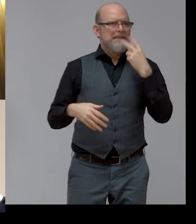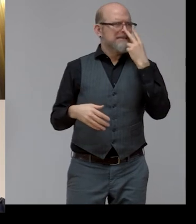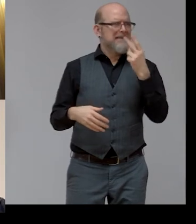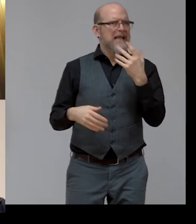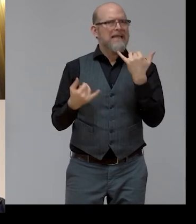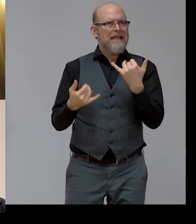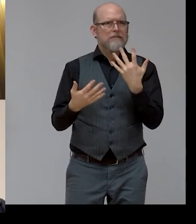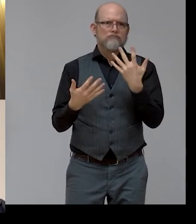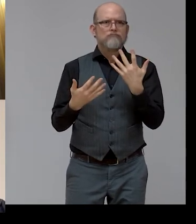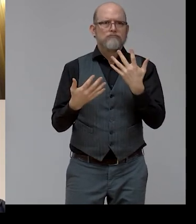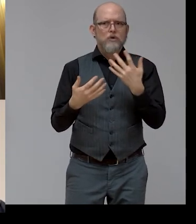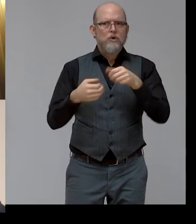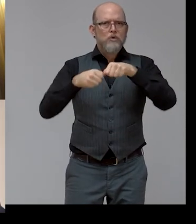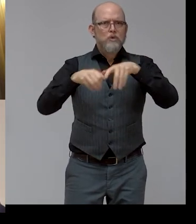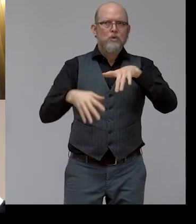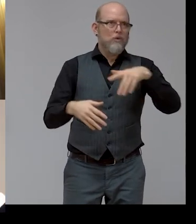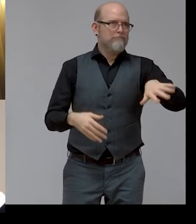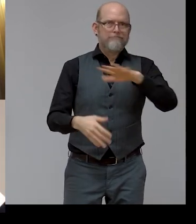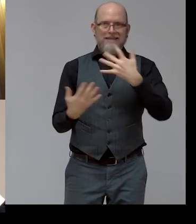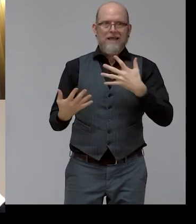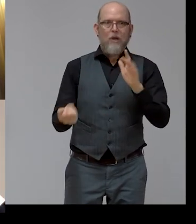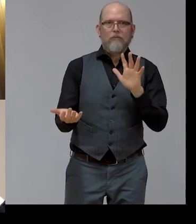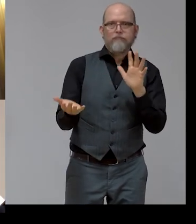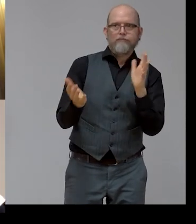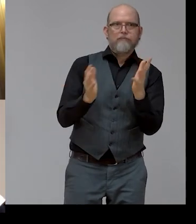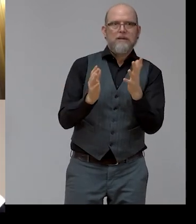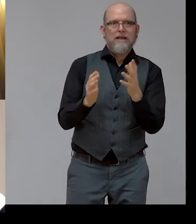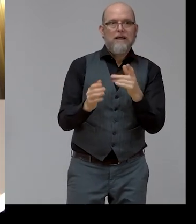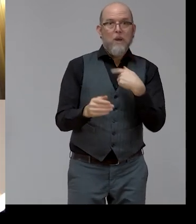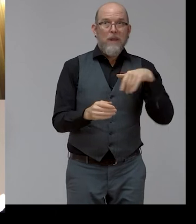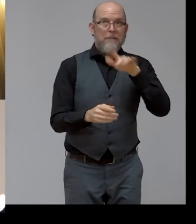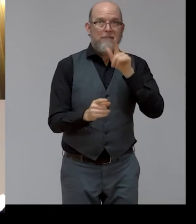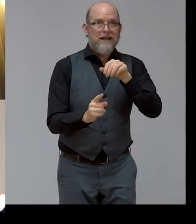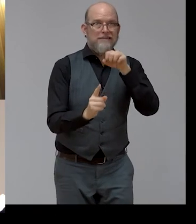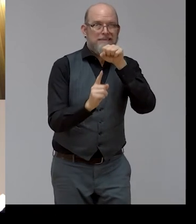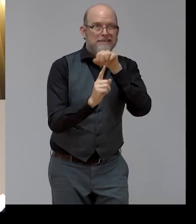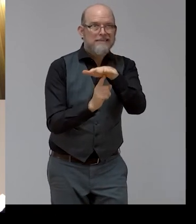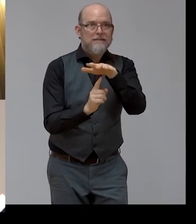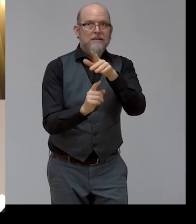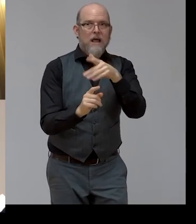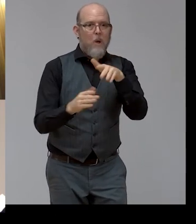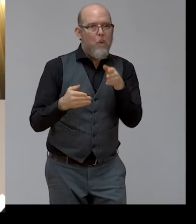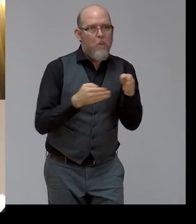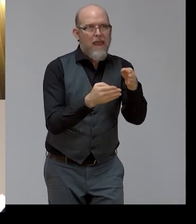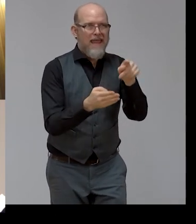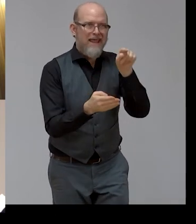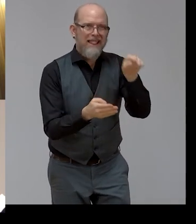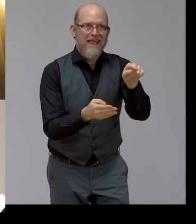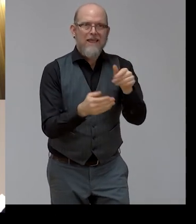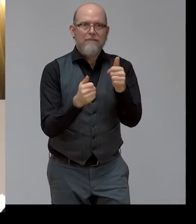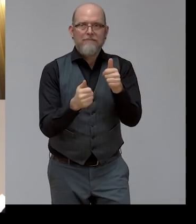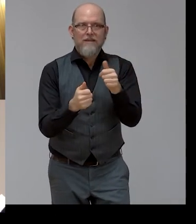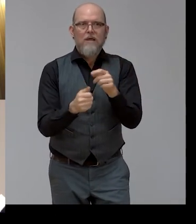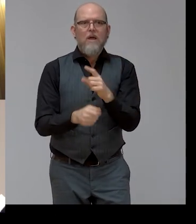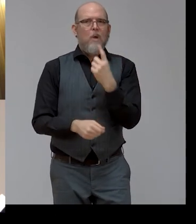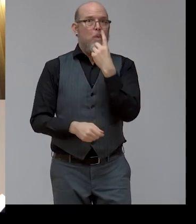have really an opportunity to influence structural change. It only comes once in a lifetime, and it's really important that